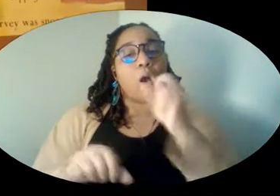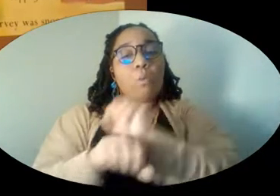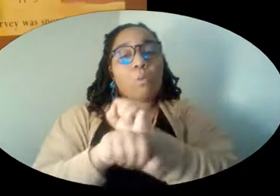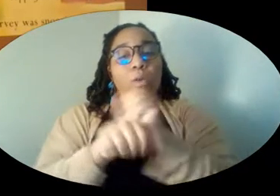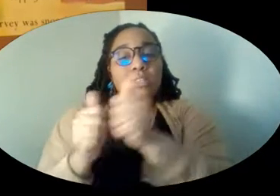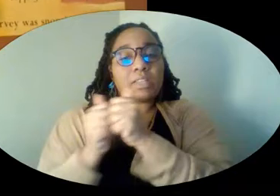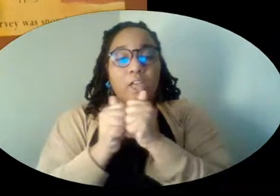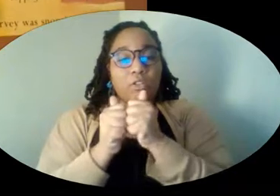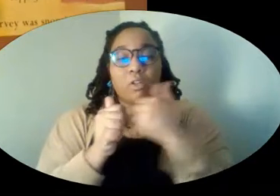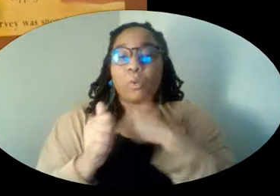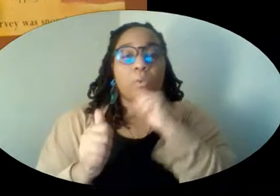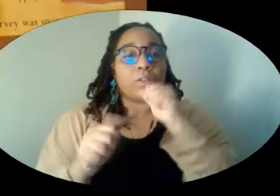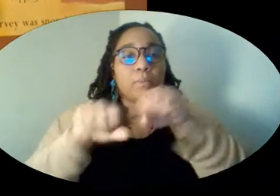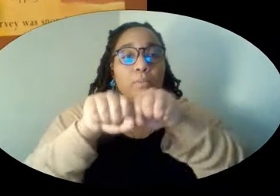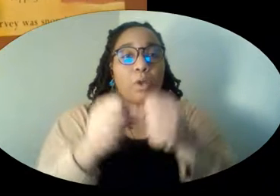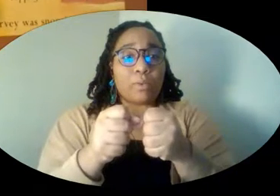We will not be broken.